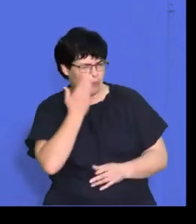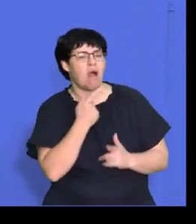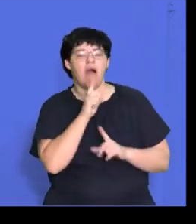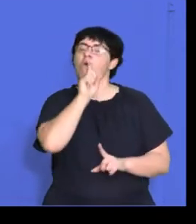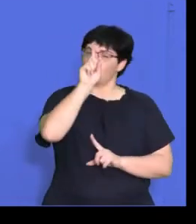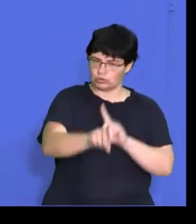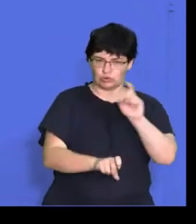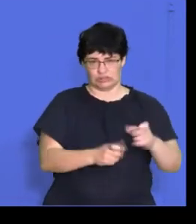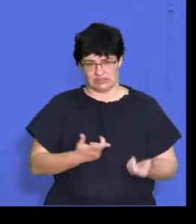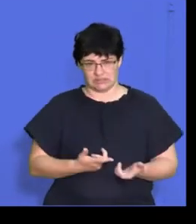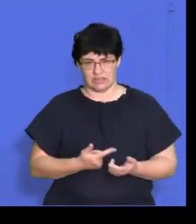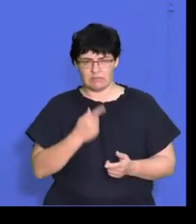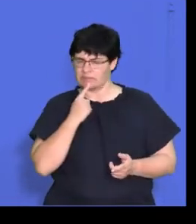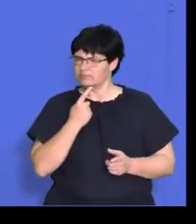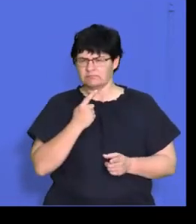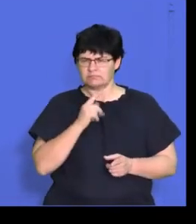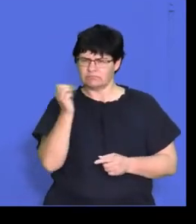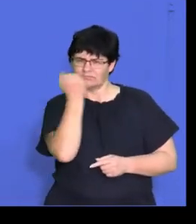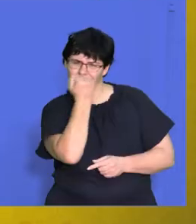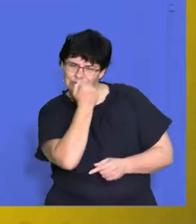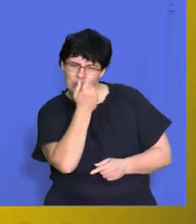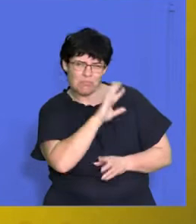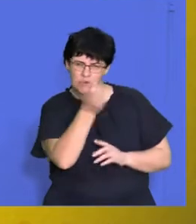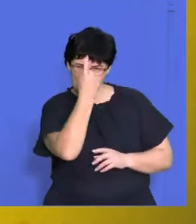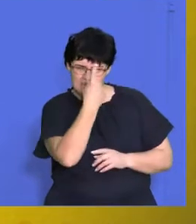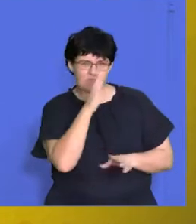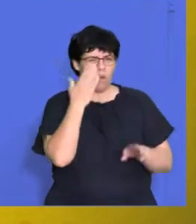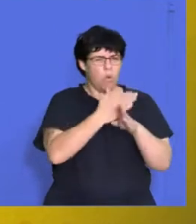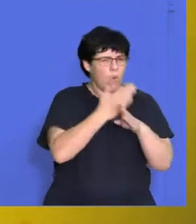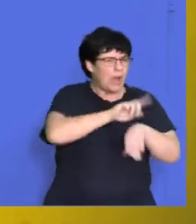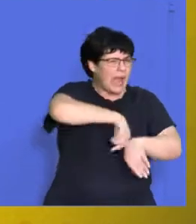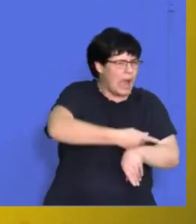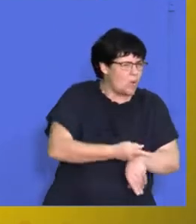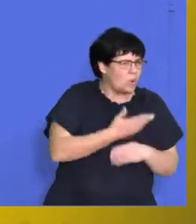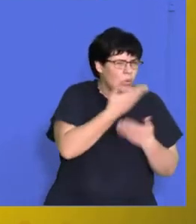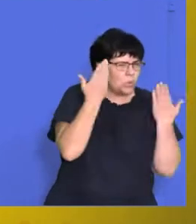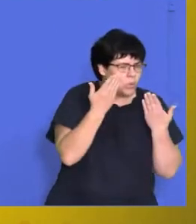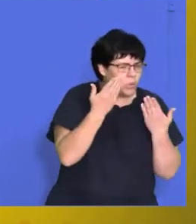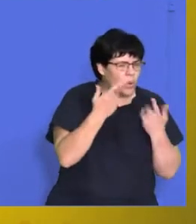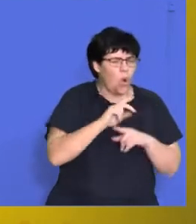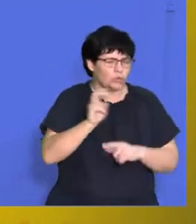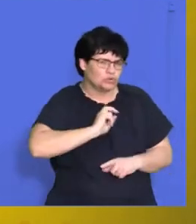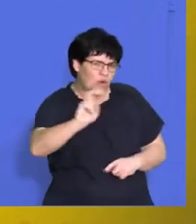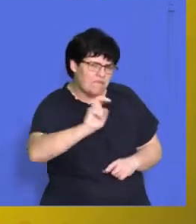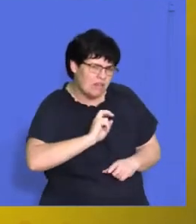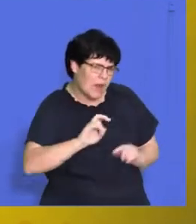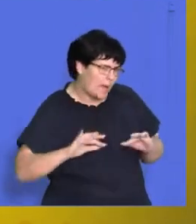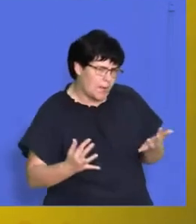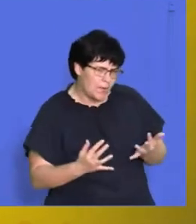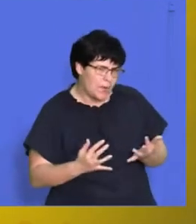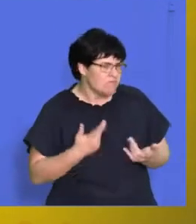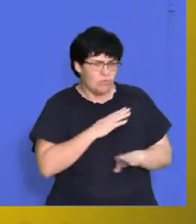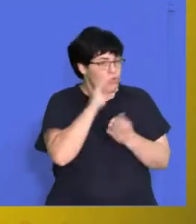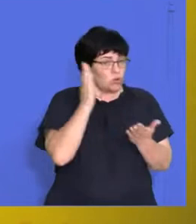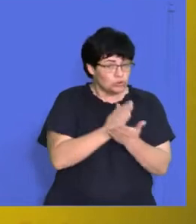So if you don't understand something, perhaps like the working hours or traveling, so